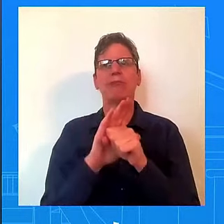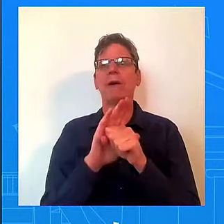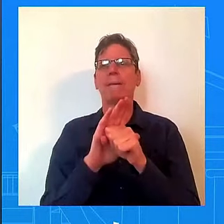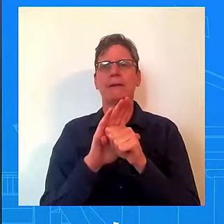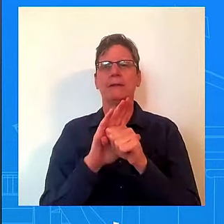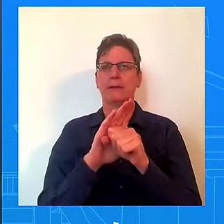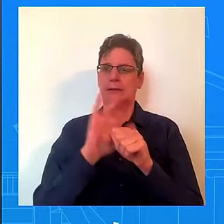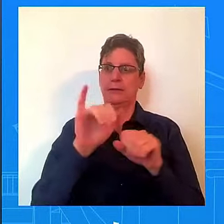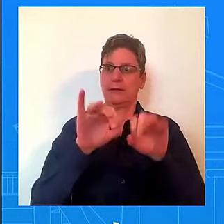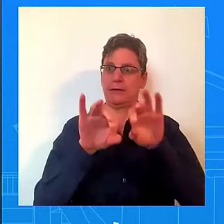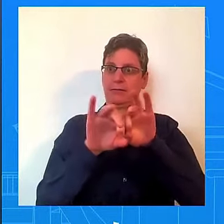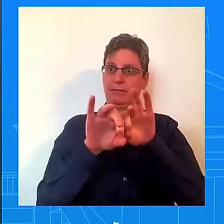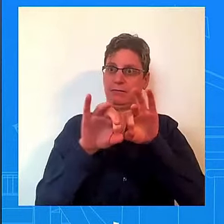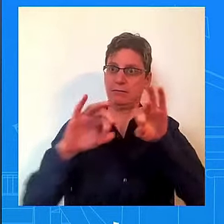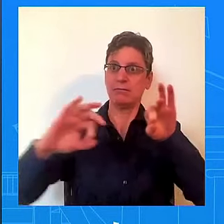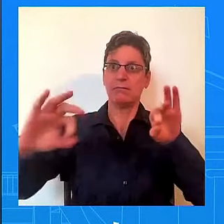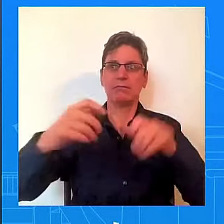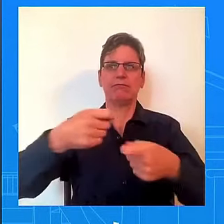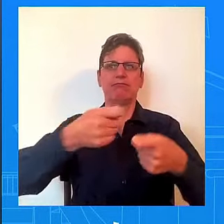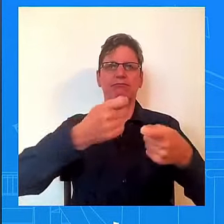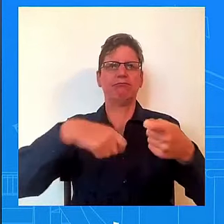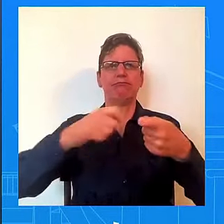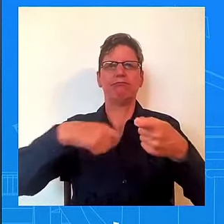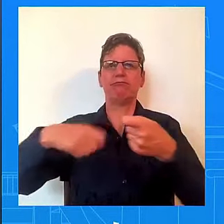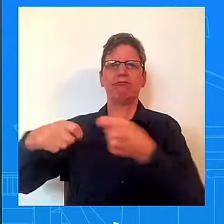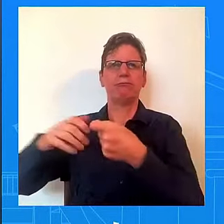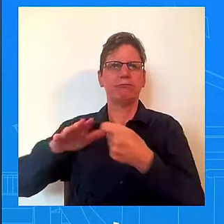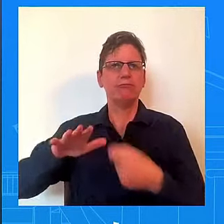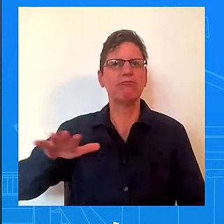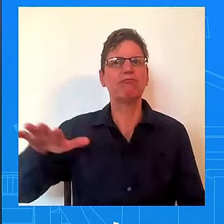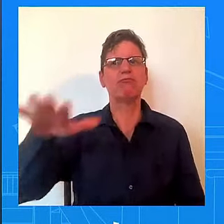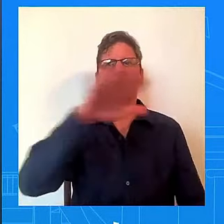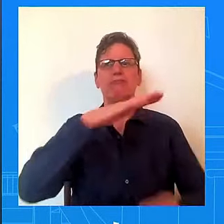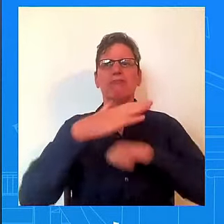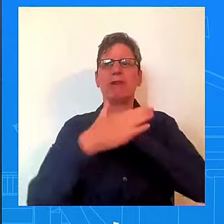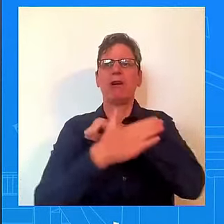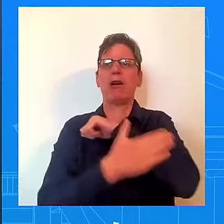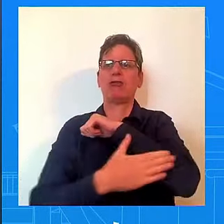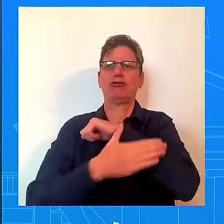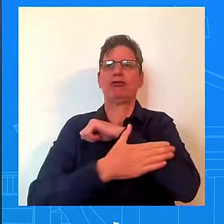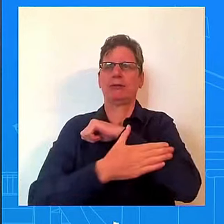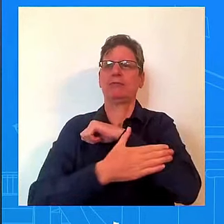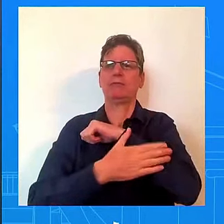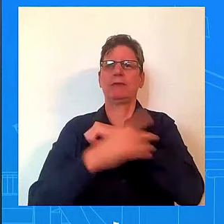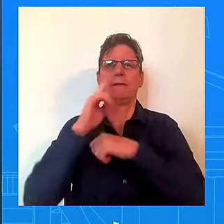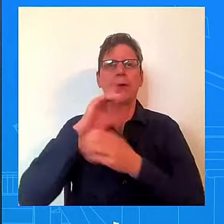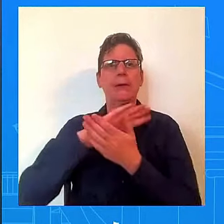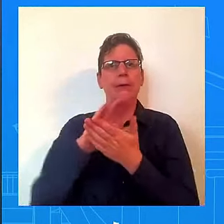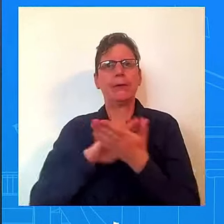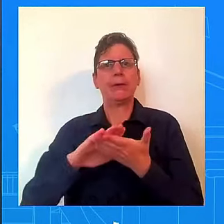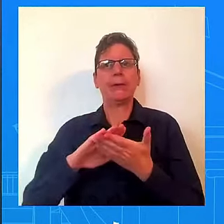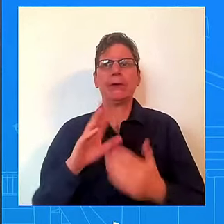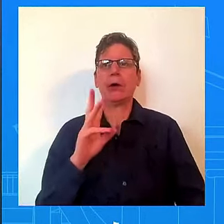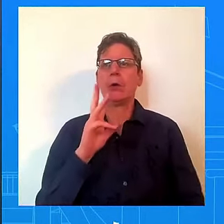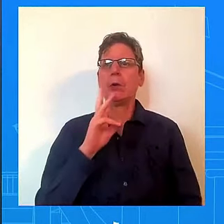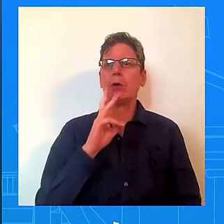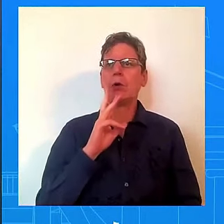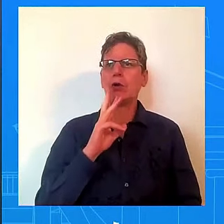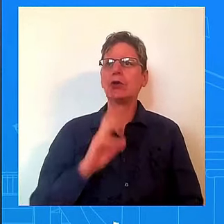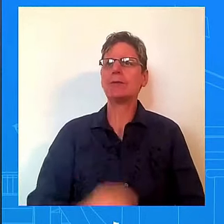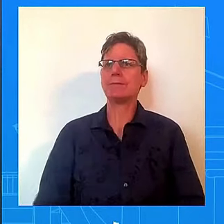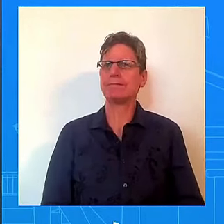decade. In the Osage Nation in Oklahoma, I met a mom who had moved off the reservation in search of opportunity.